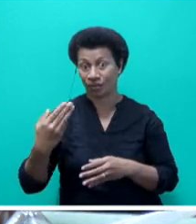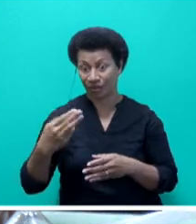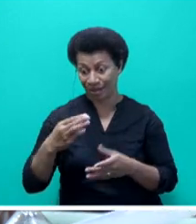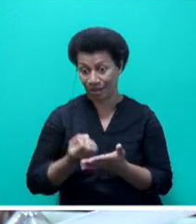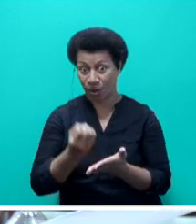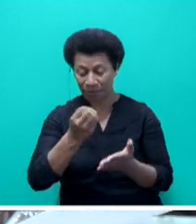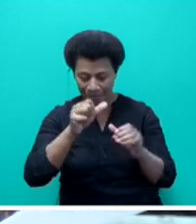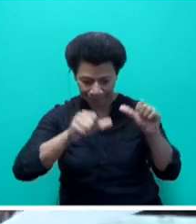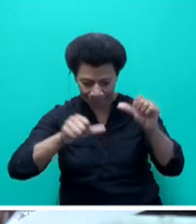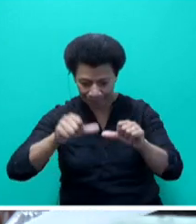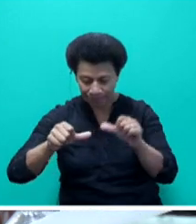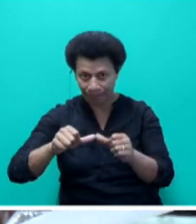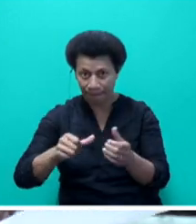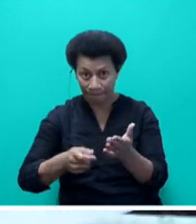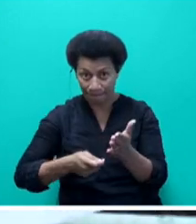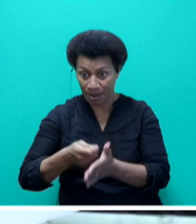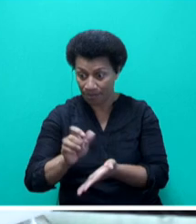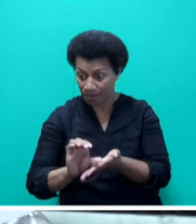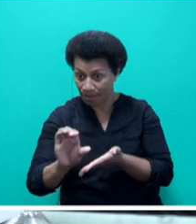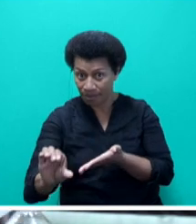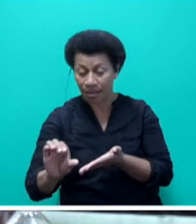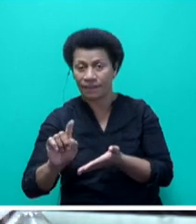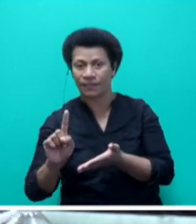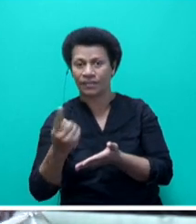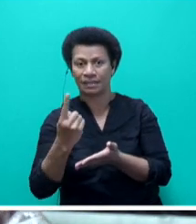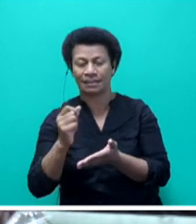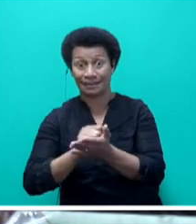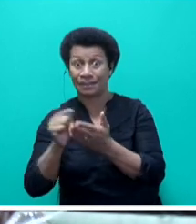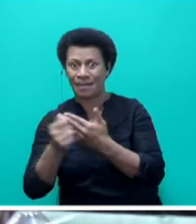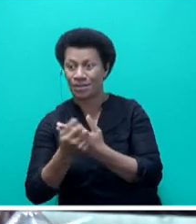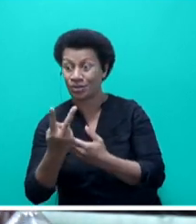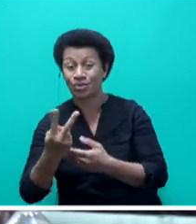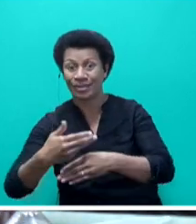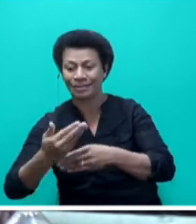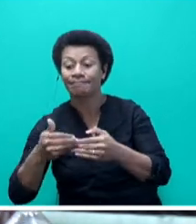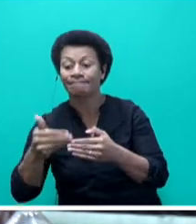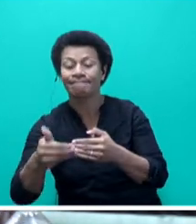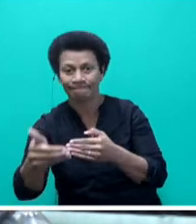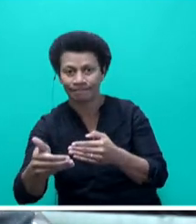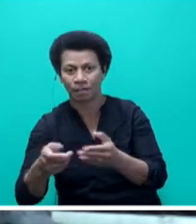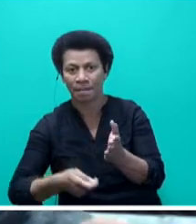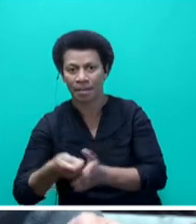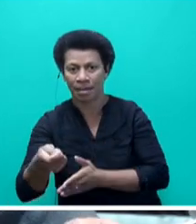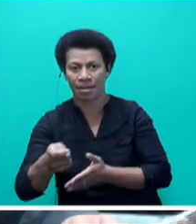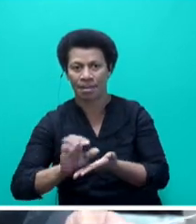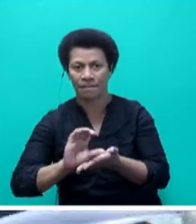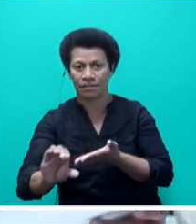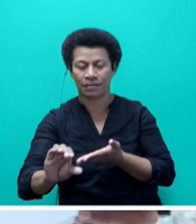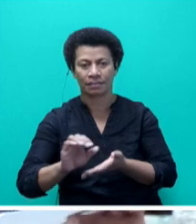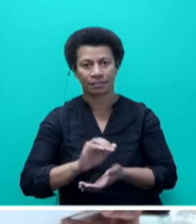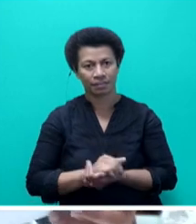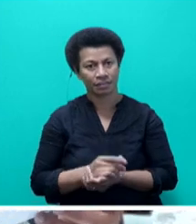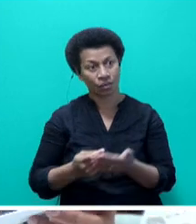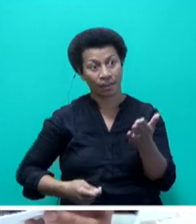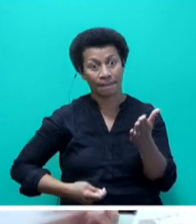and payment for this batch will be made this Thursday, 1 September in two days' time. So, sir, we will be paying